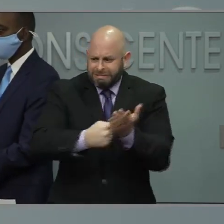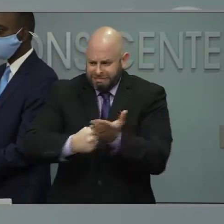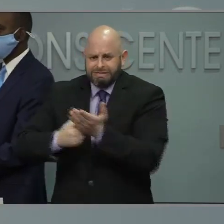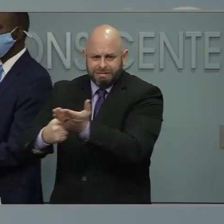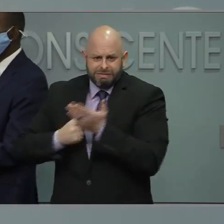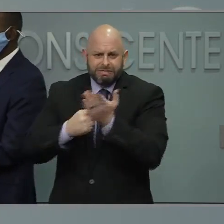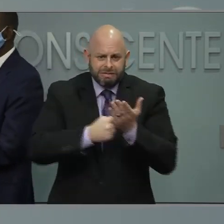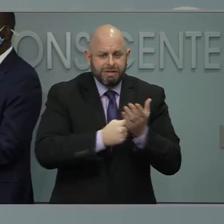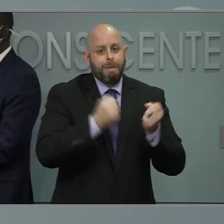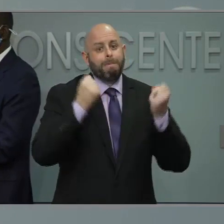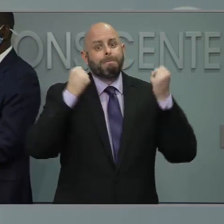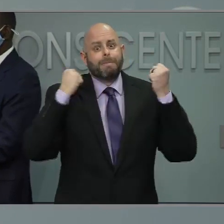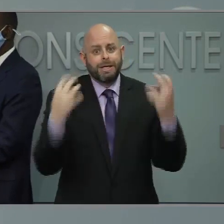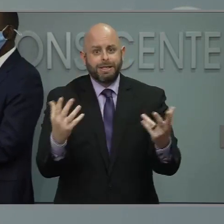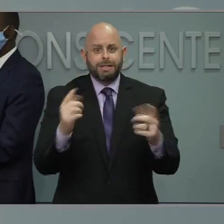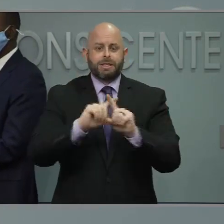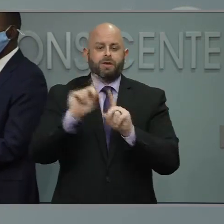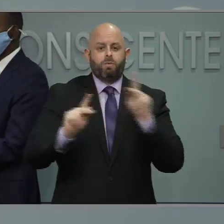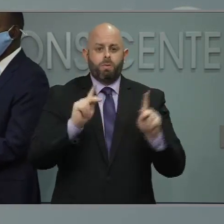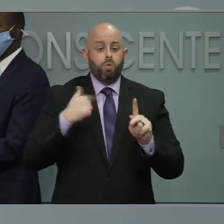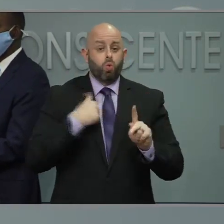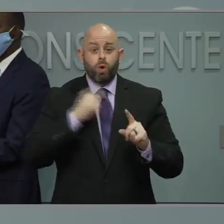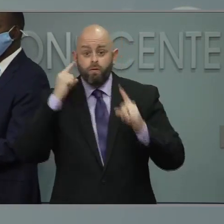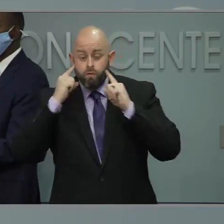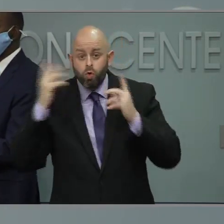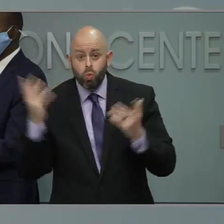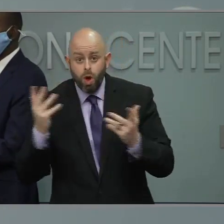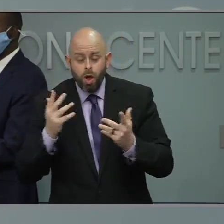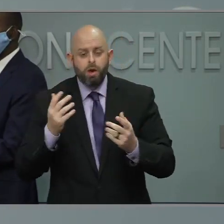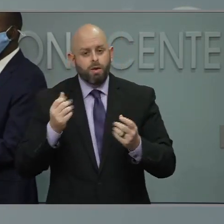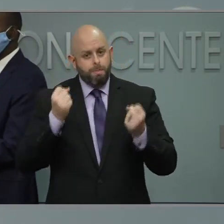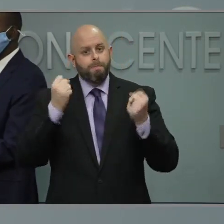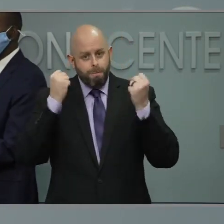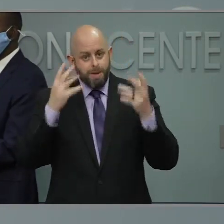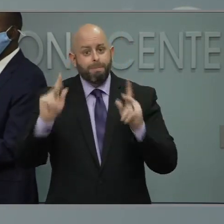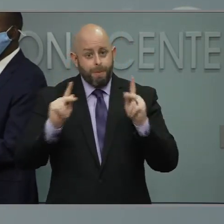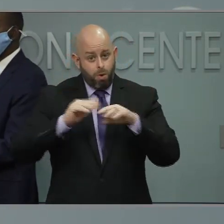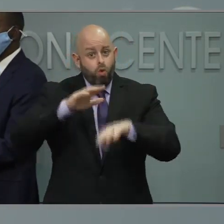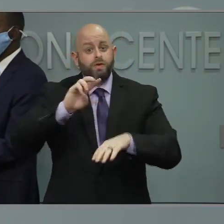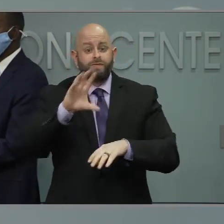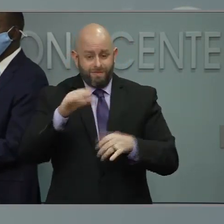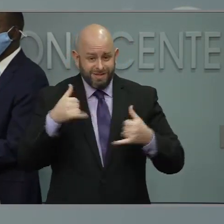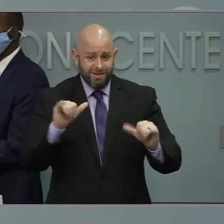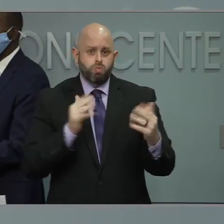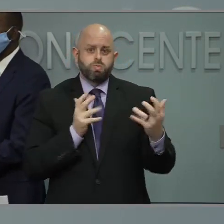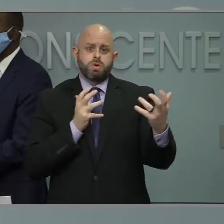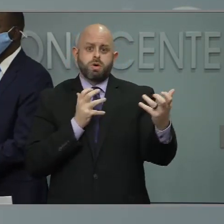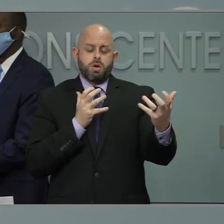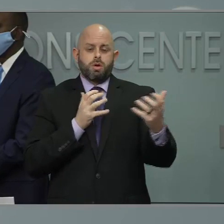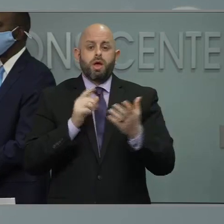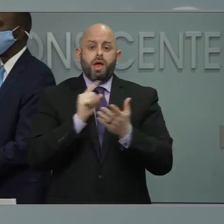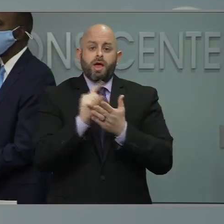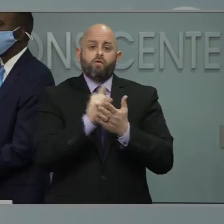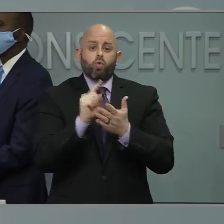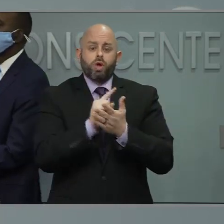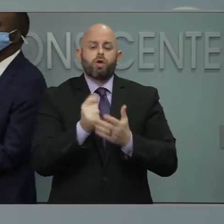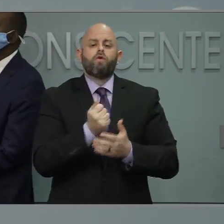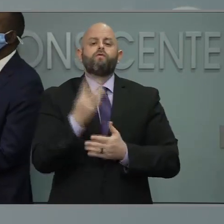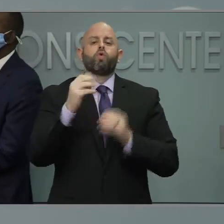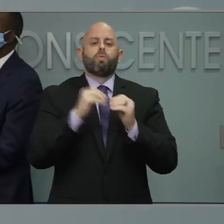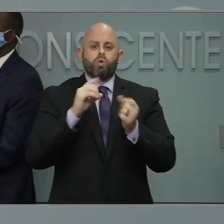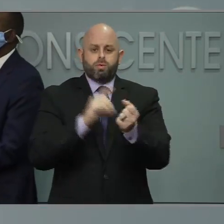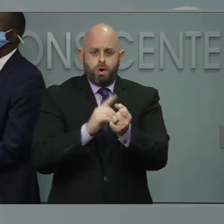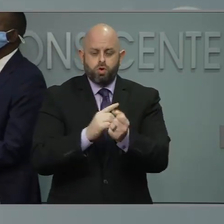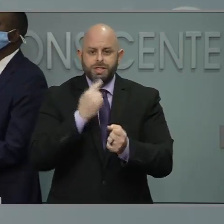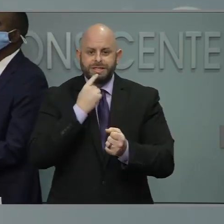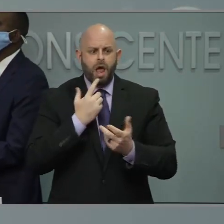heard is that largely folks are still vaccinating those that are 65 and up each week. We get a few more providers to say, you know